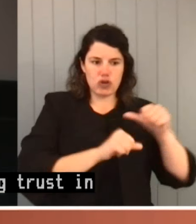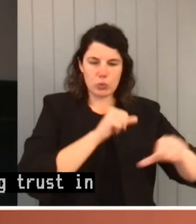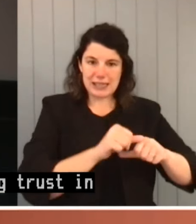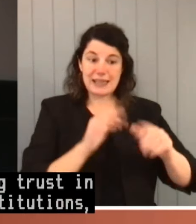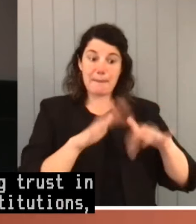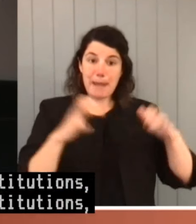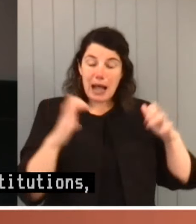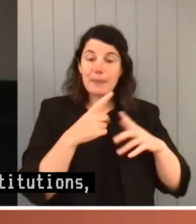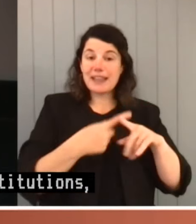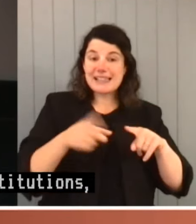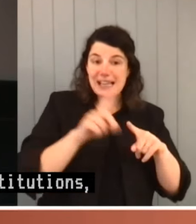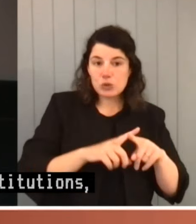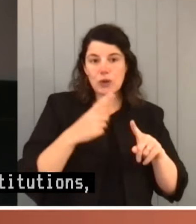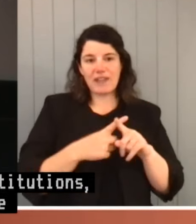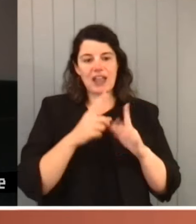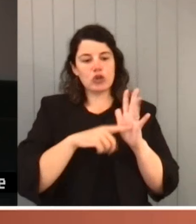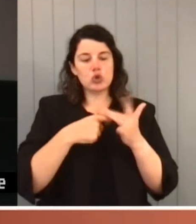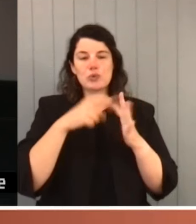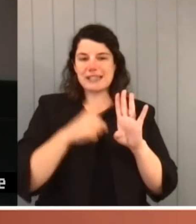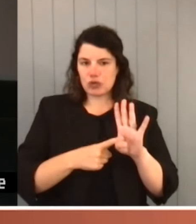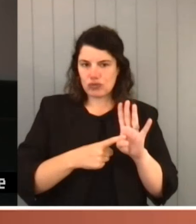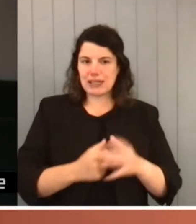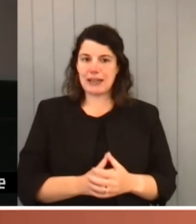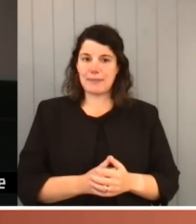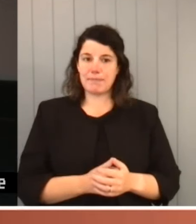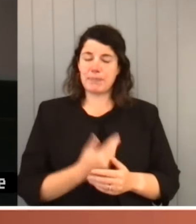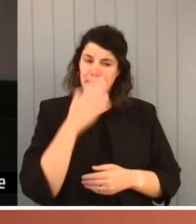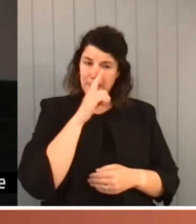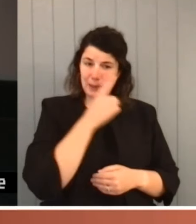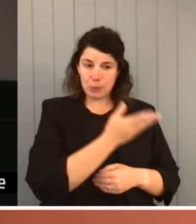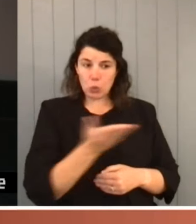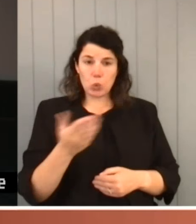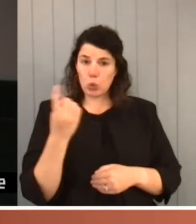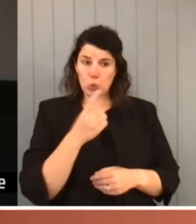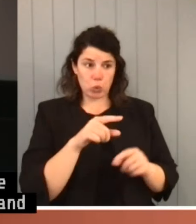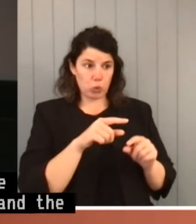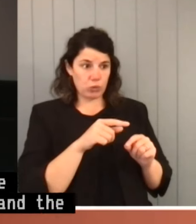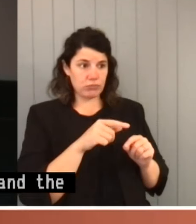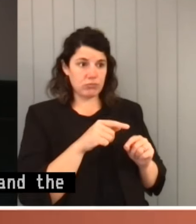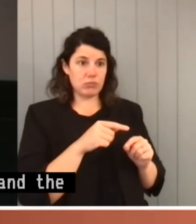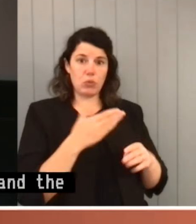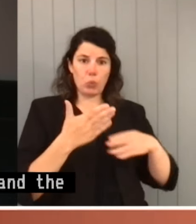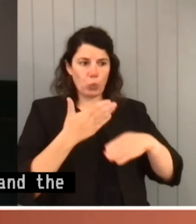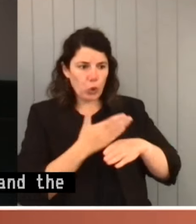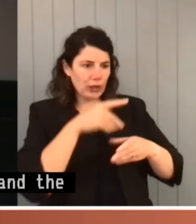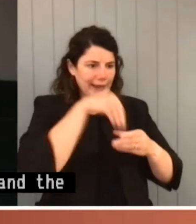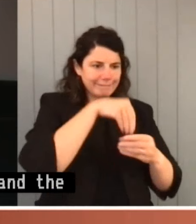the Executive and the Judiciary, the people who operate those institutions are key. If the confidence of the